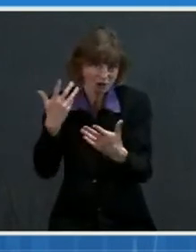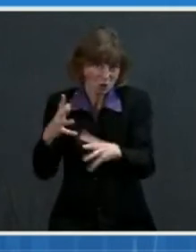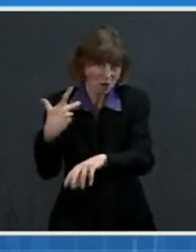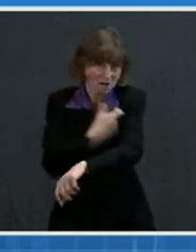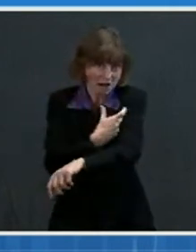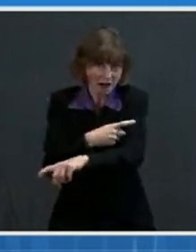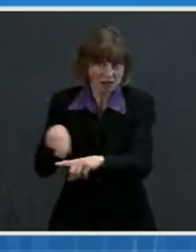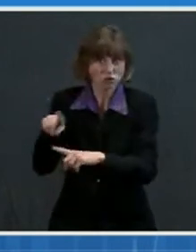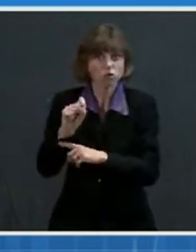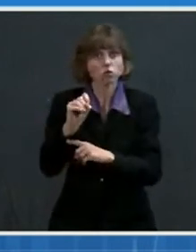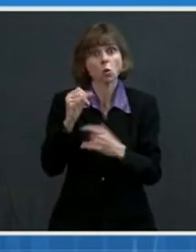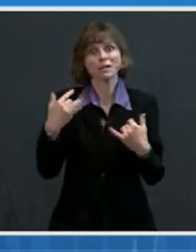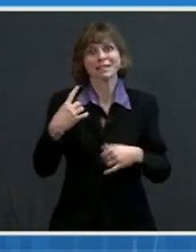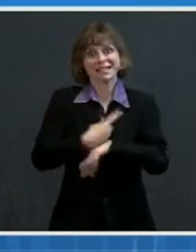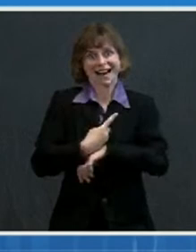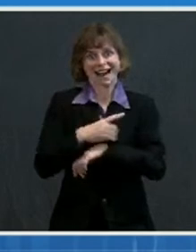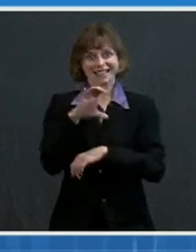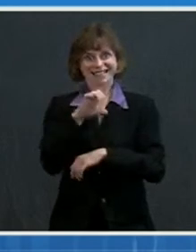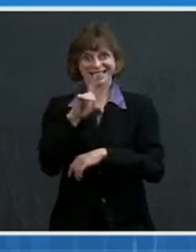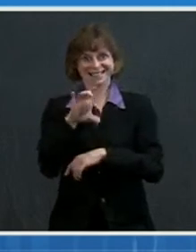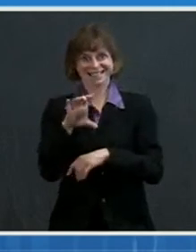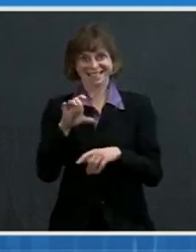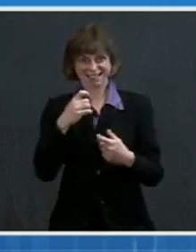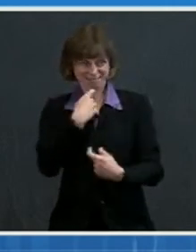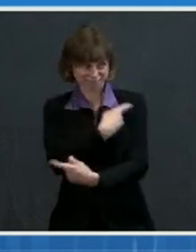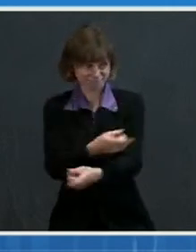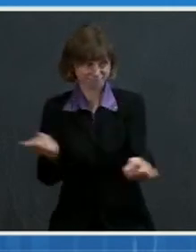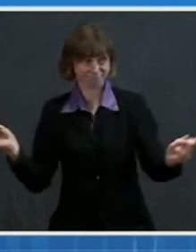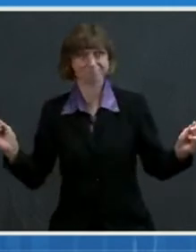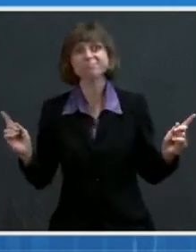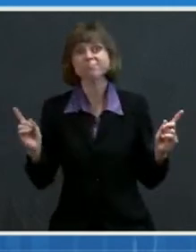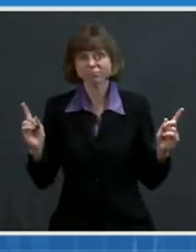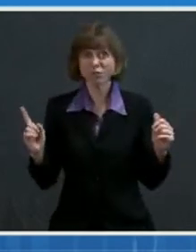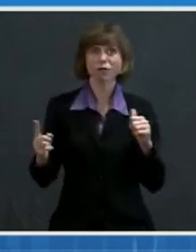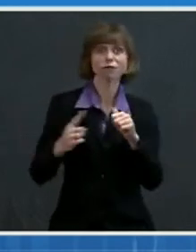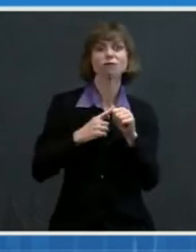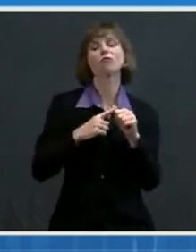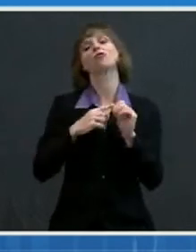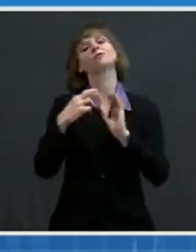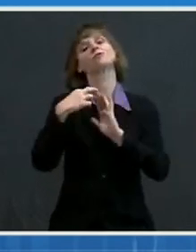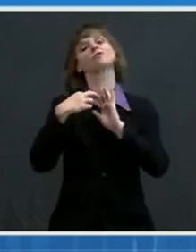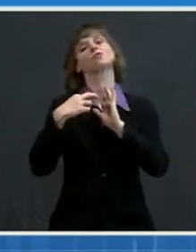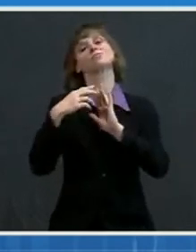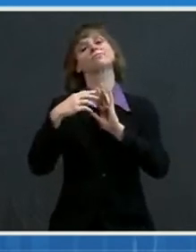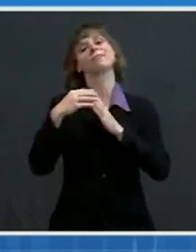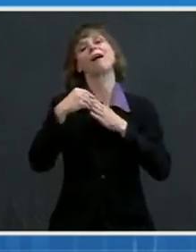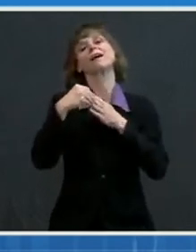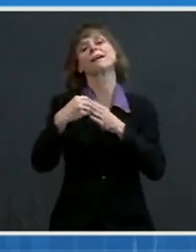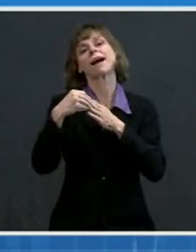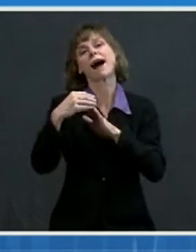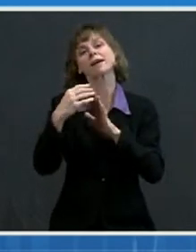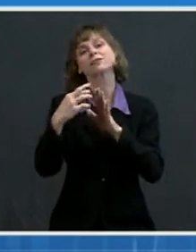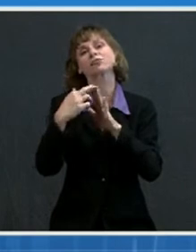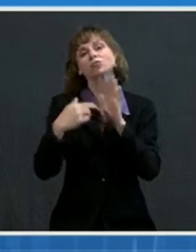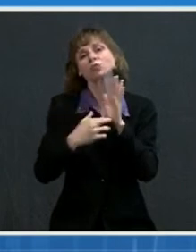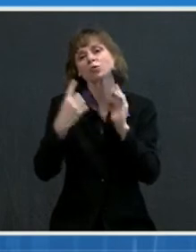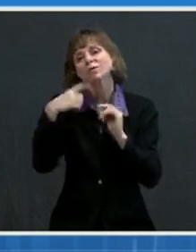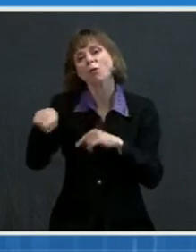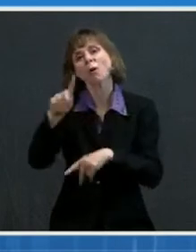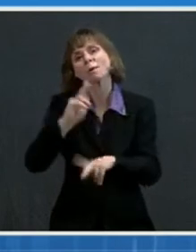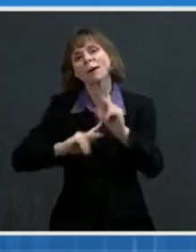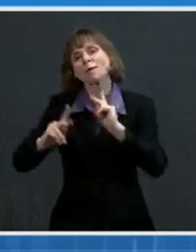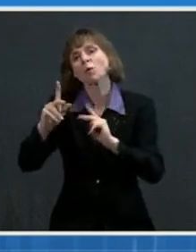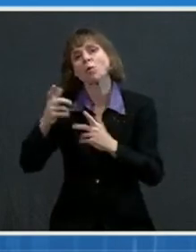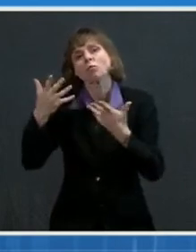releasing its initial guidance for the public that, for the first time, lays out some of the activities considered safe for